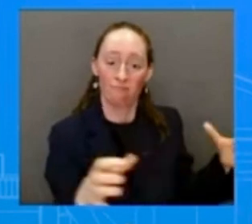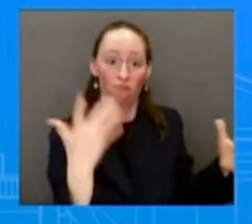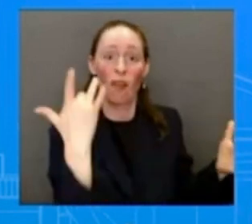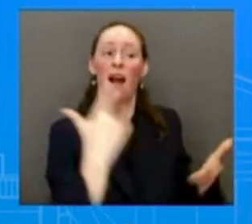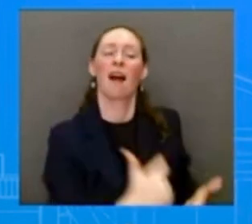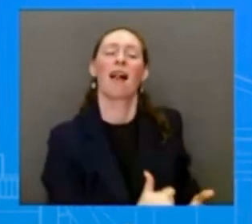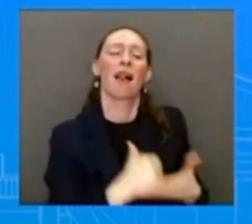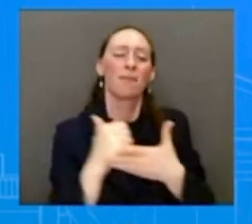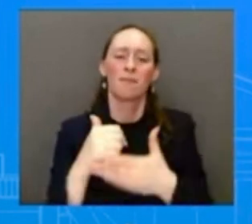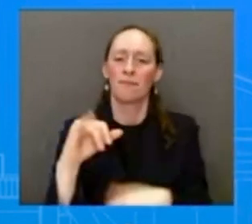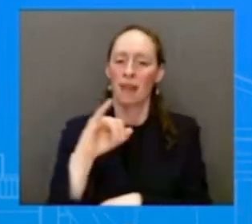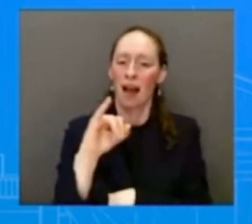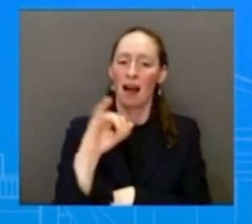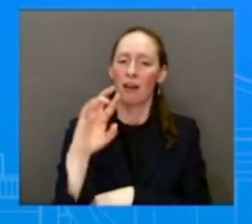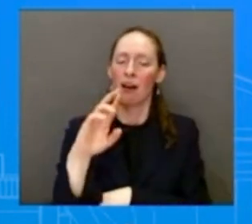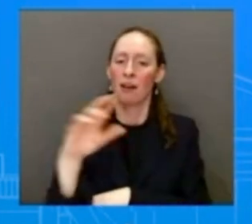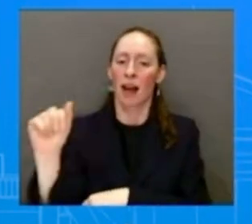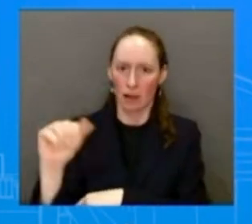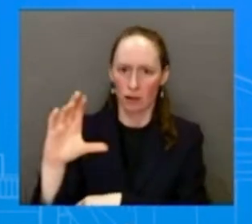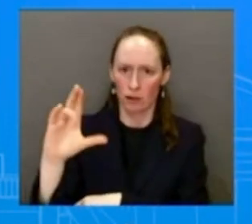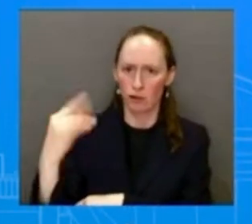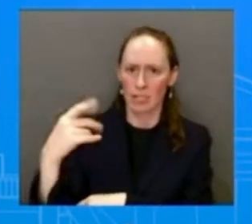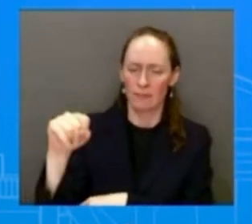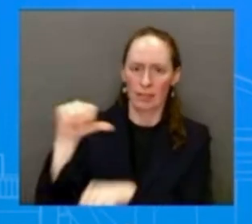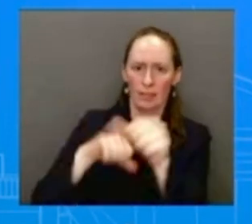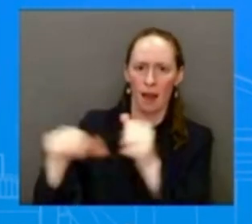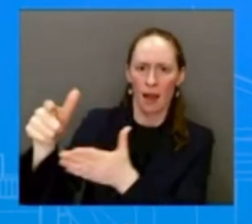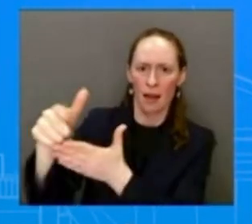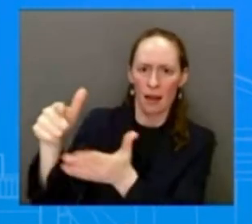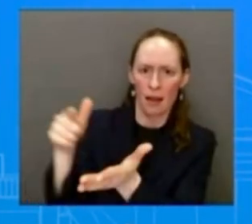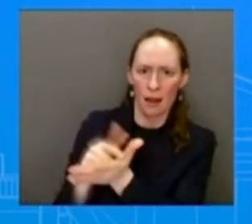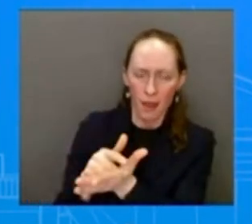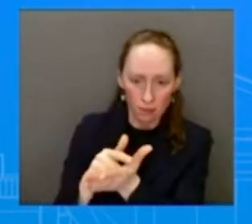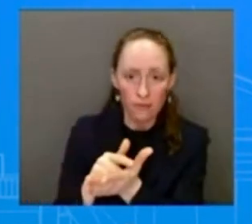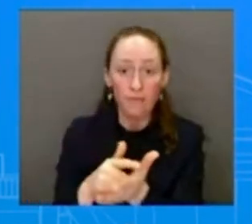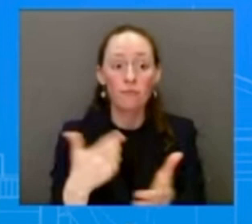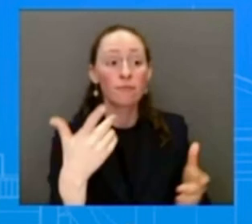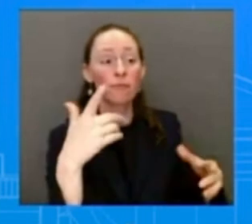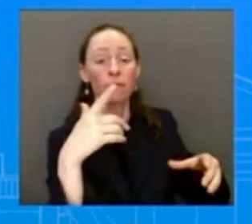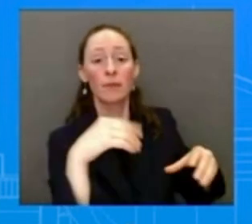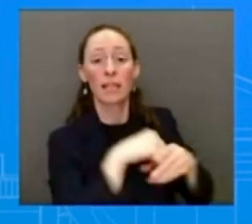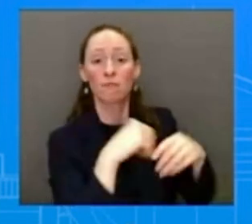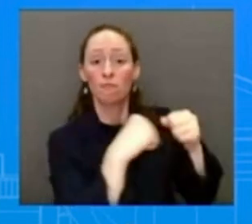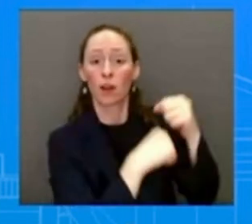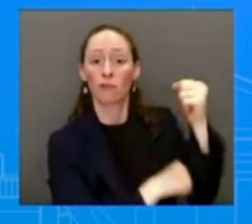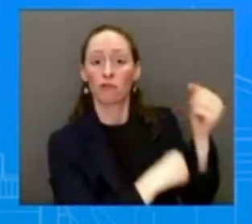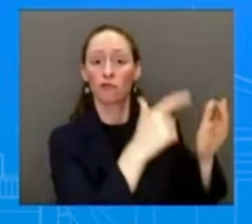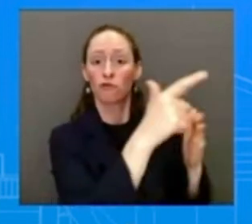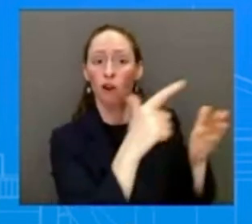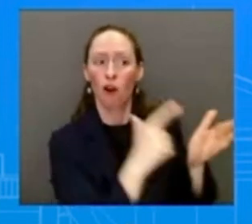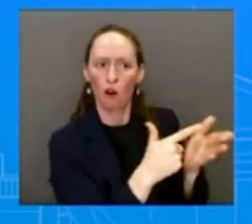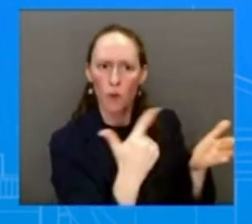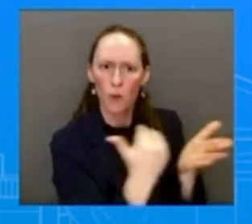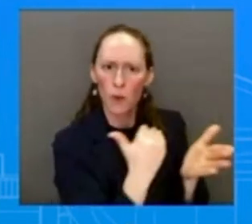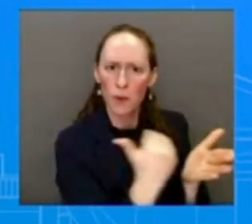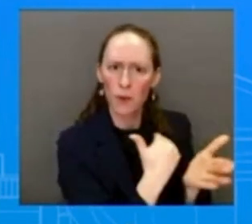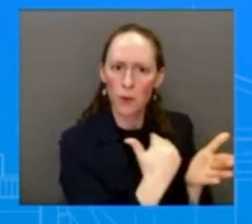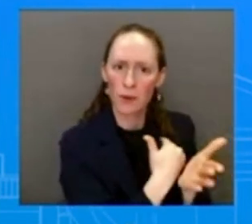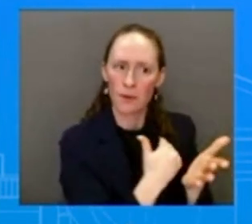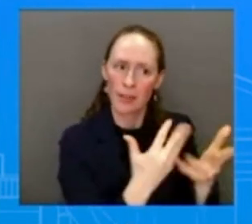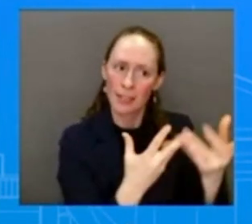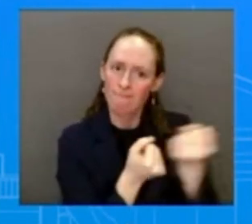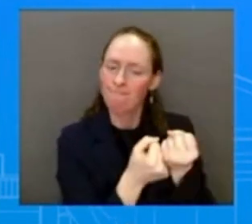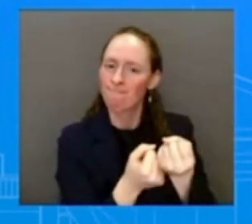of new infrastructure projects funded by the bipartisan infrastructure law and small businesses that stayed afloat or started